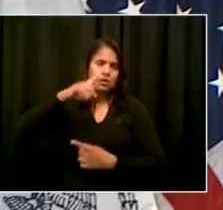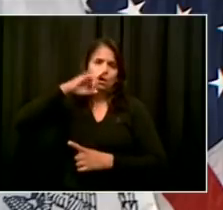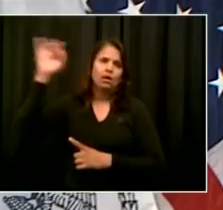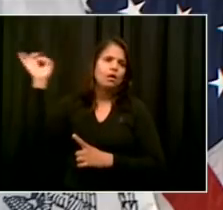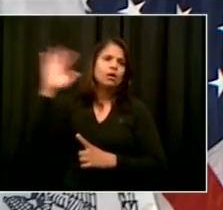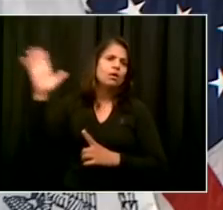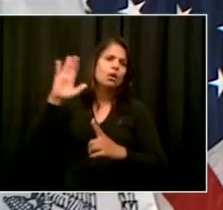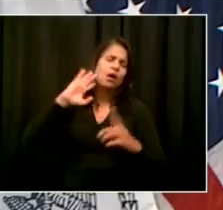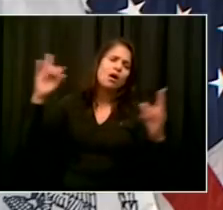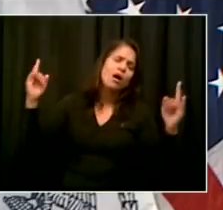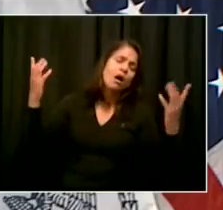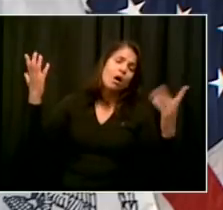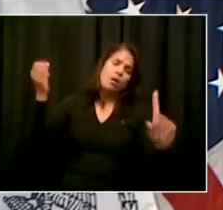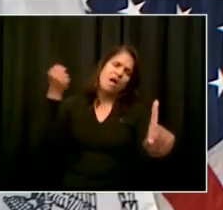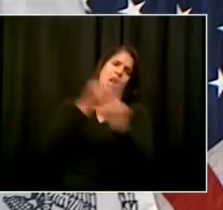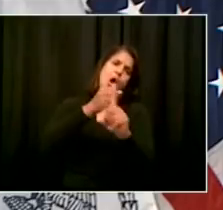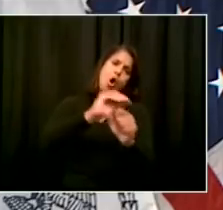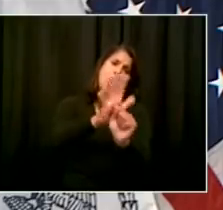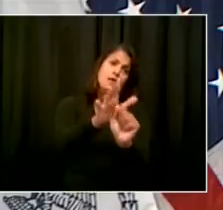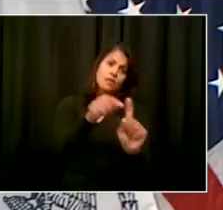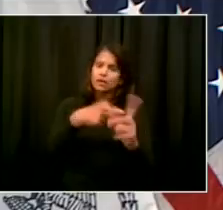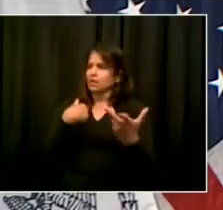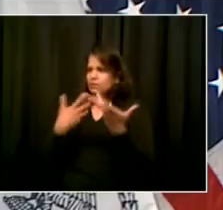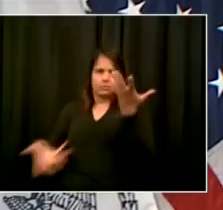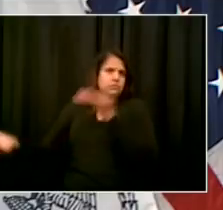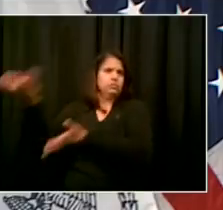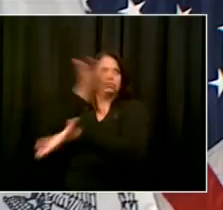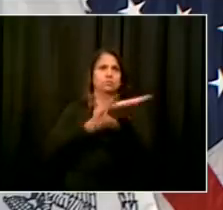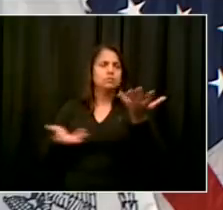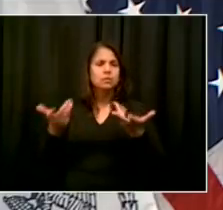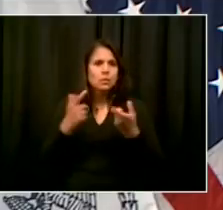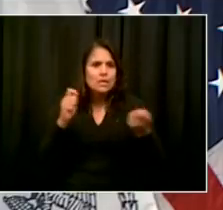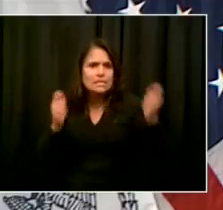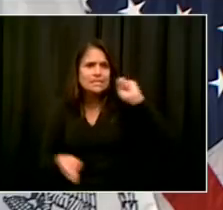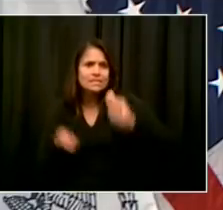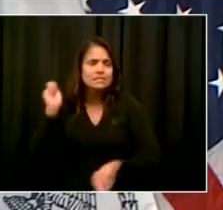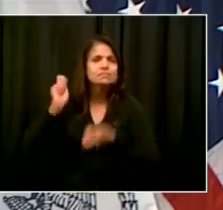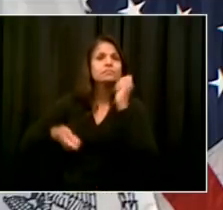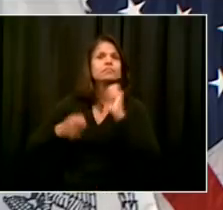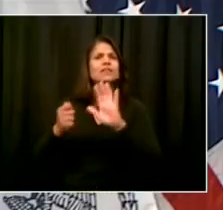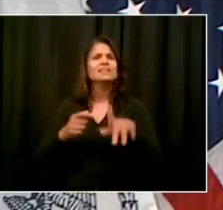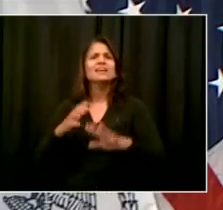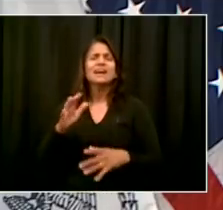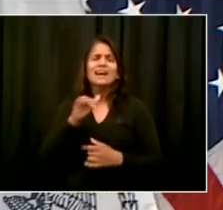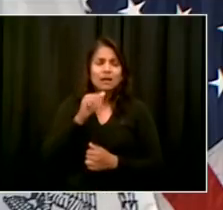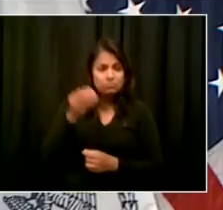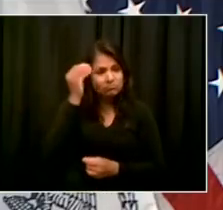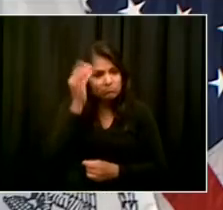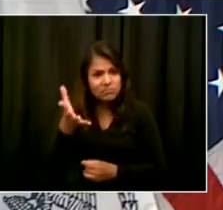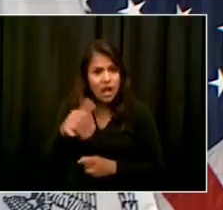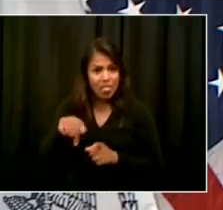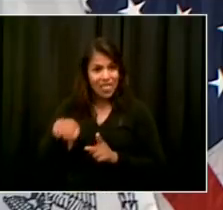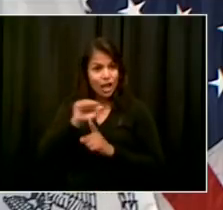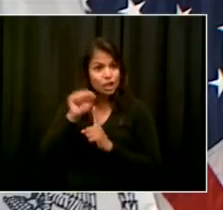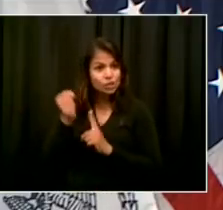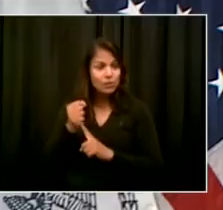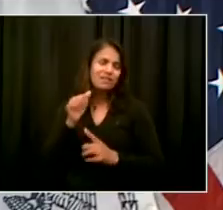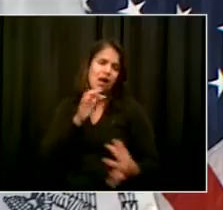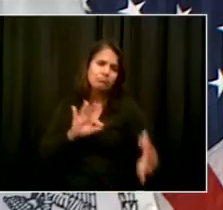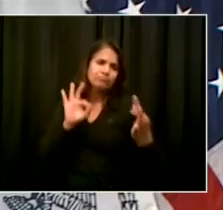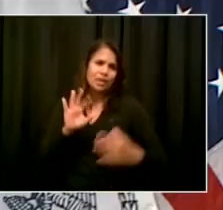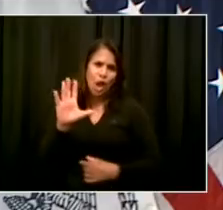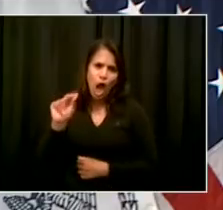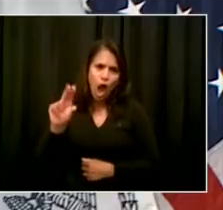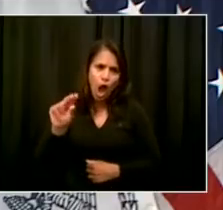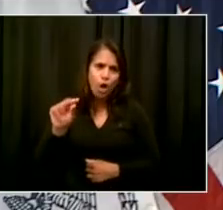to be perfect, but it will be what schools need. And this balance between the remote and the in-person, it's complex, it's unprecedented,